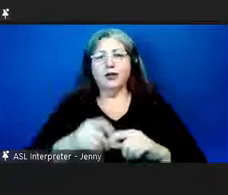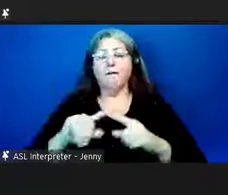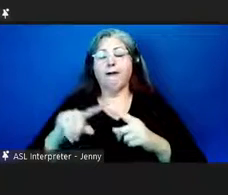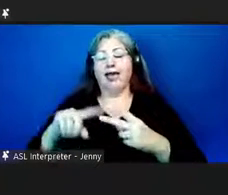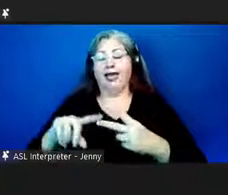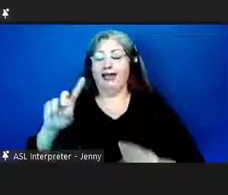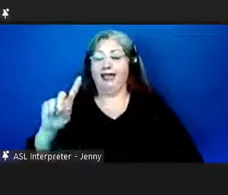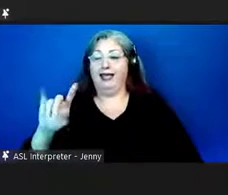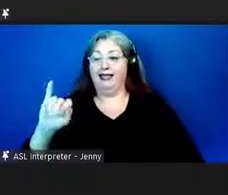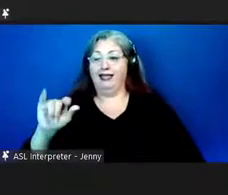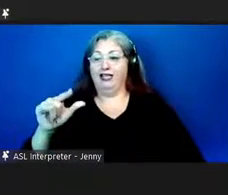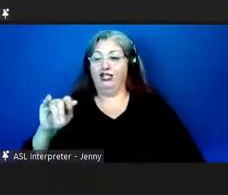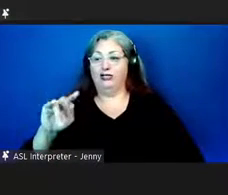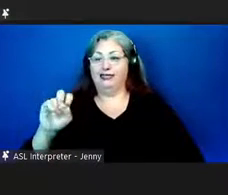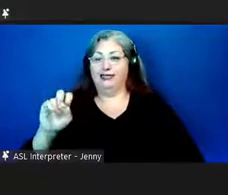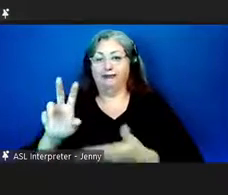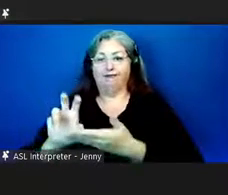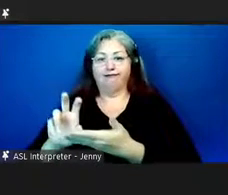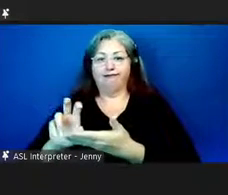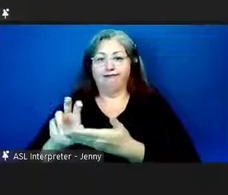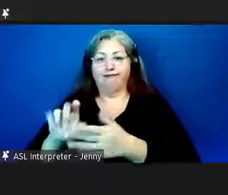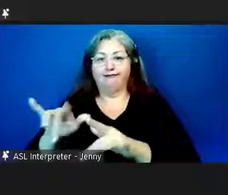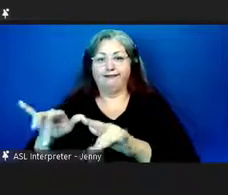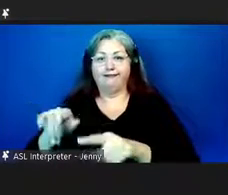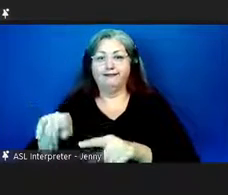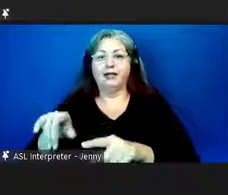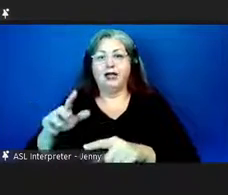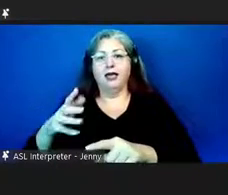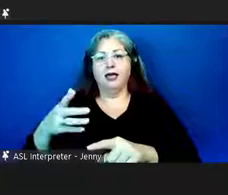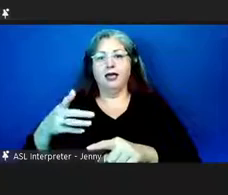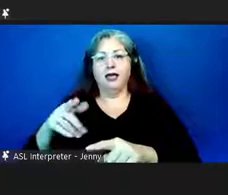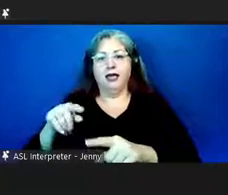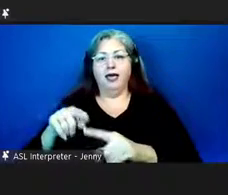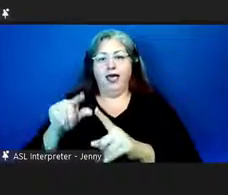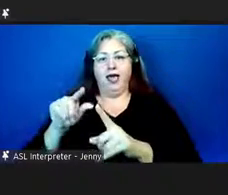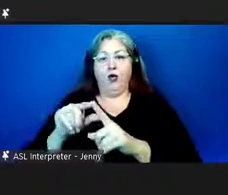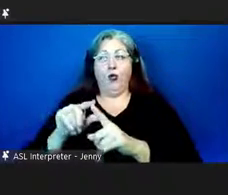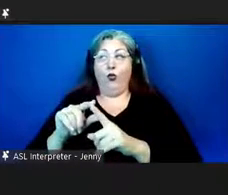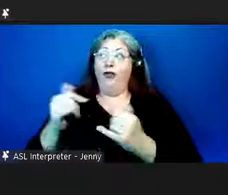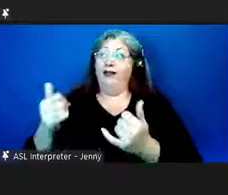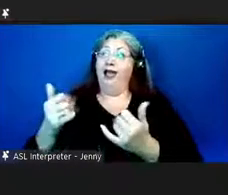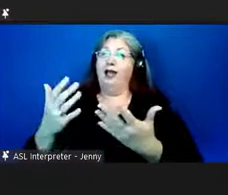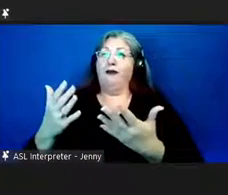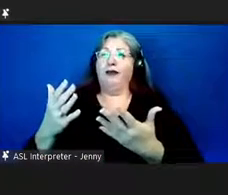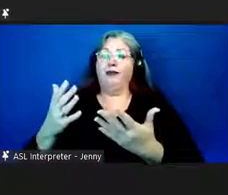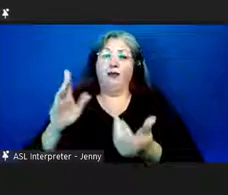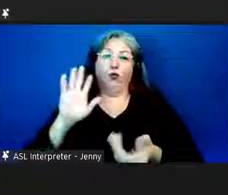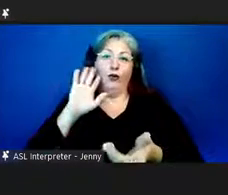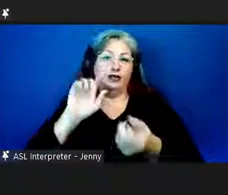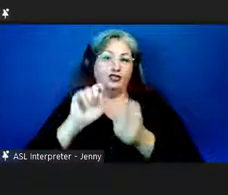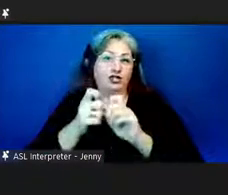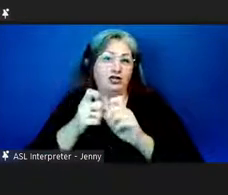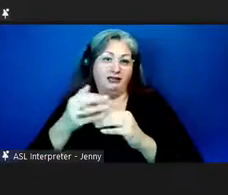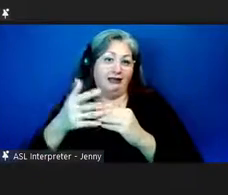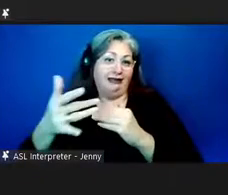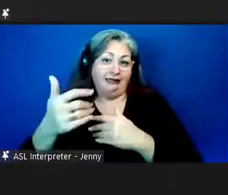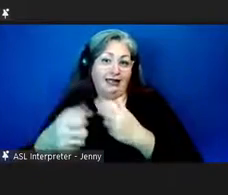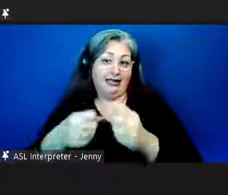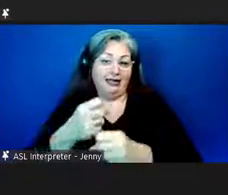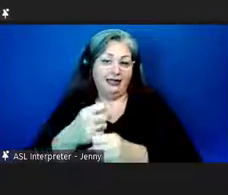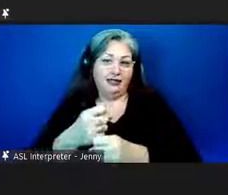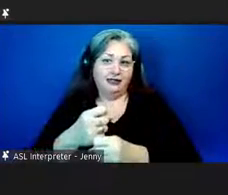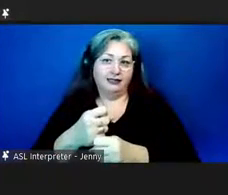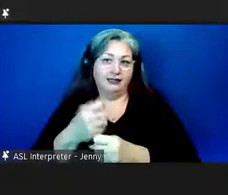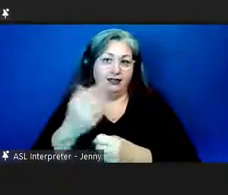digitization of course is the word now maybe it'll change in another 10 years but